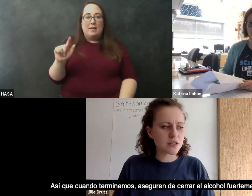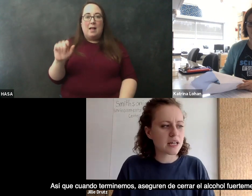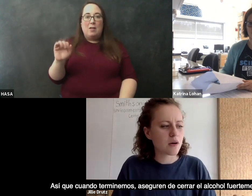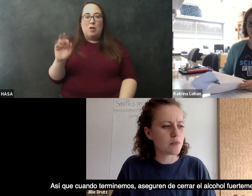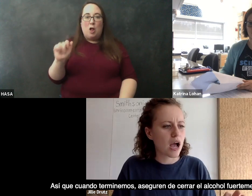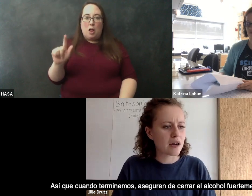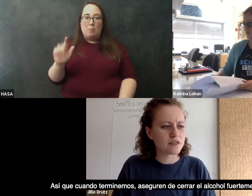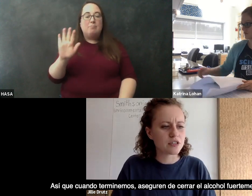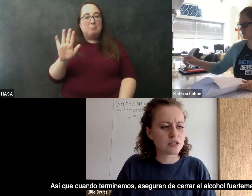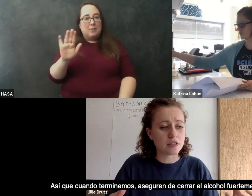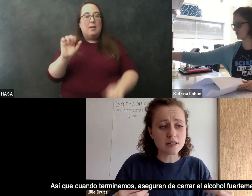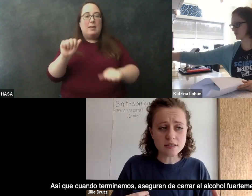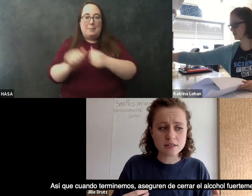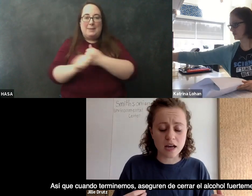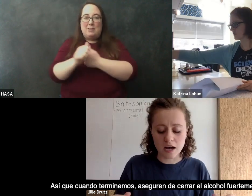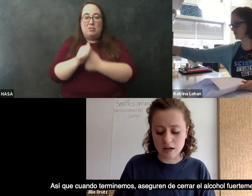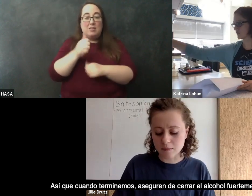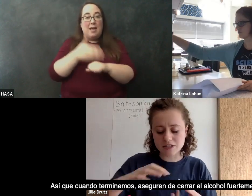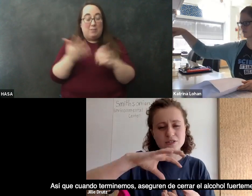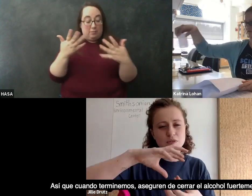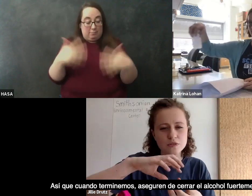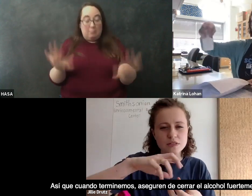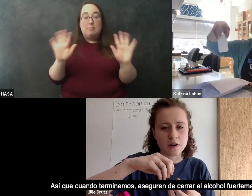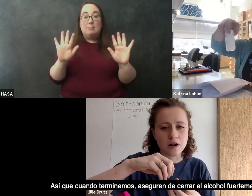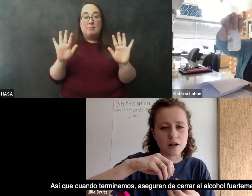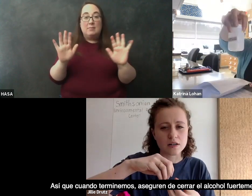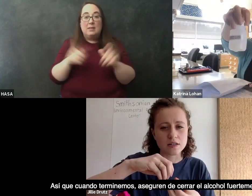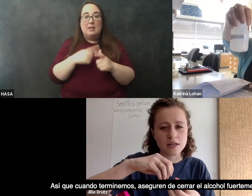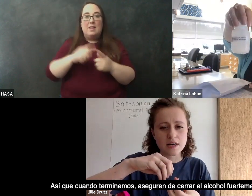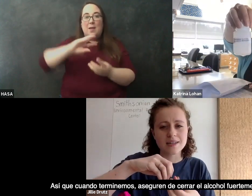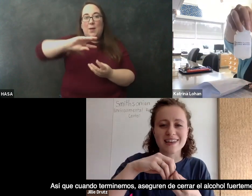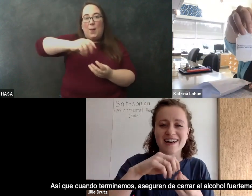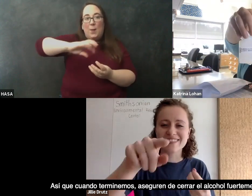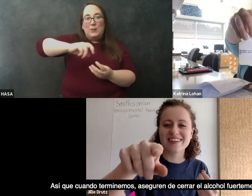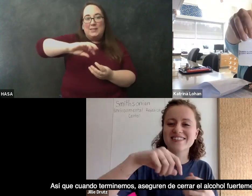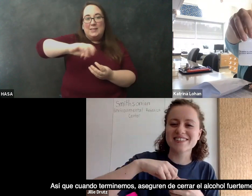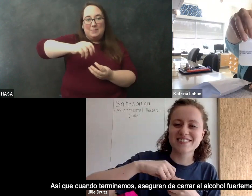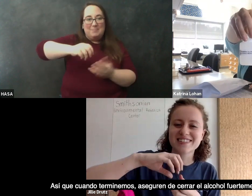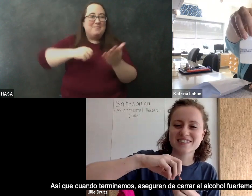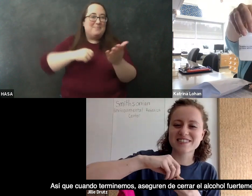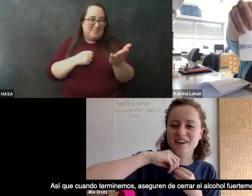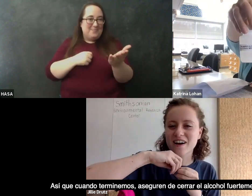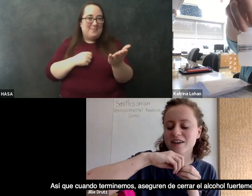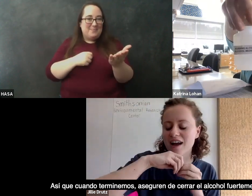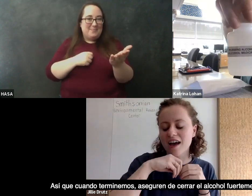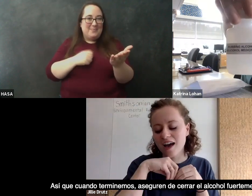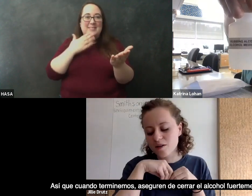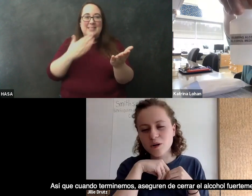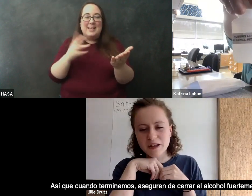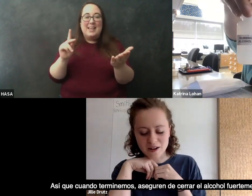make sure that after you're done this um make sure you close the alcohol yeah thank you katrina there's our